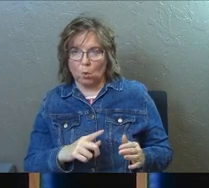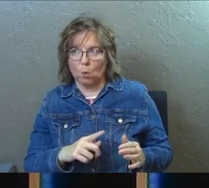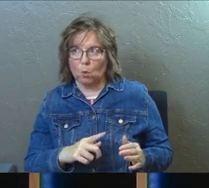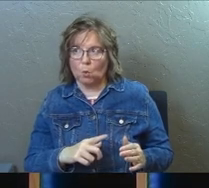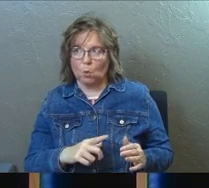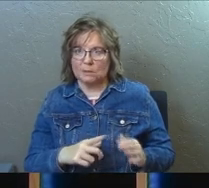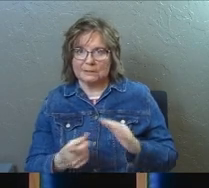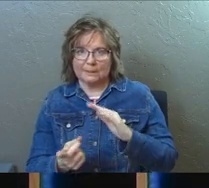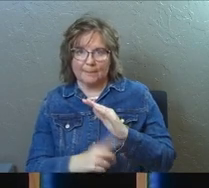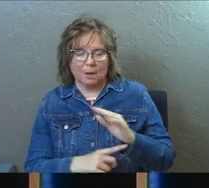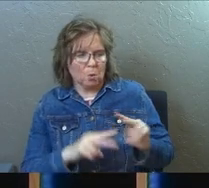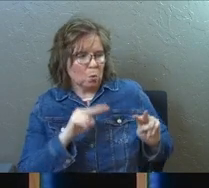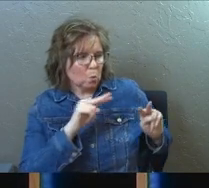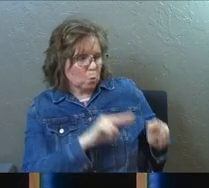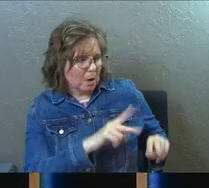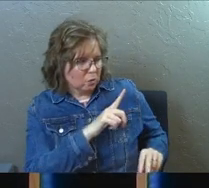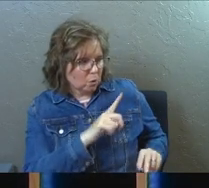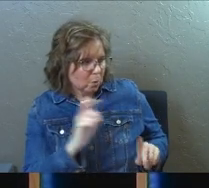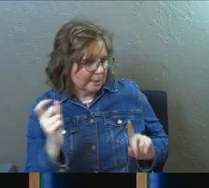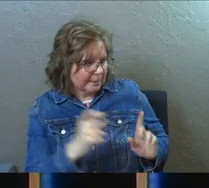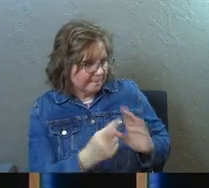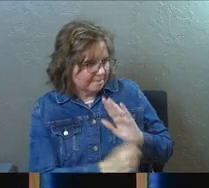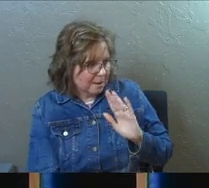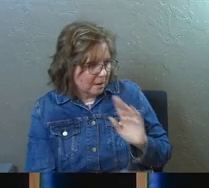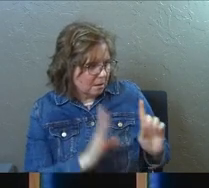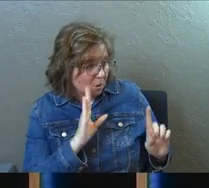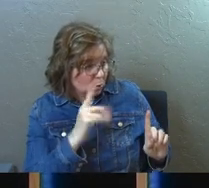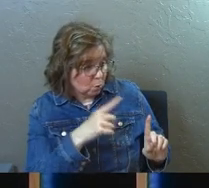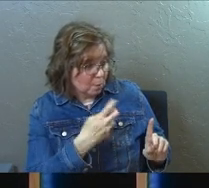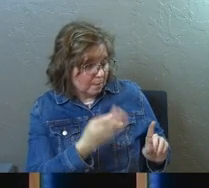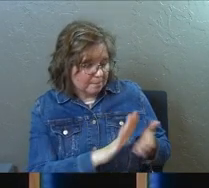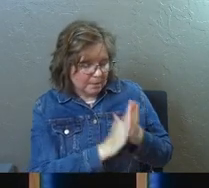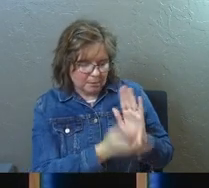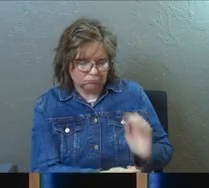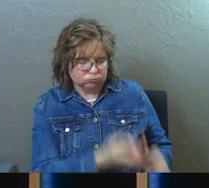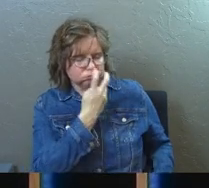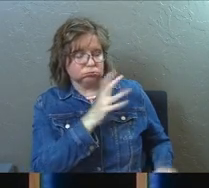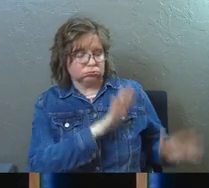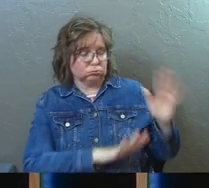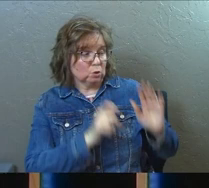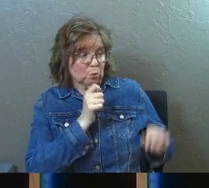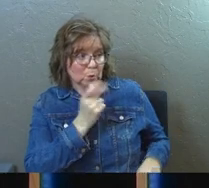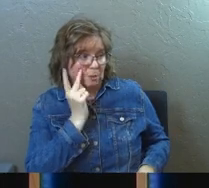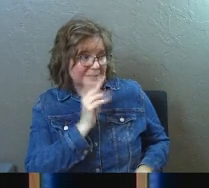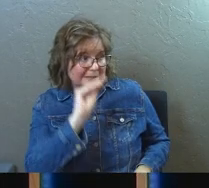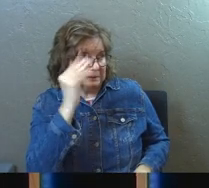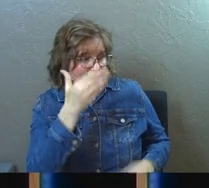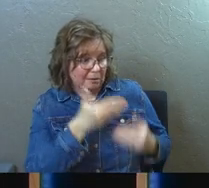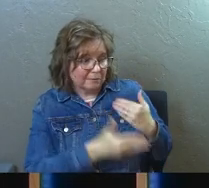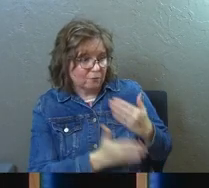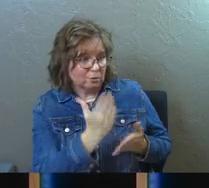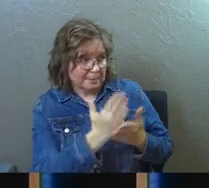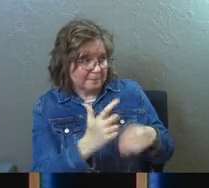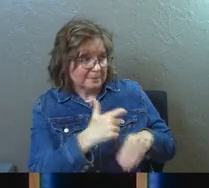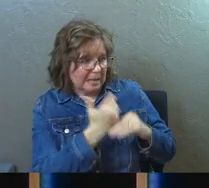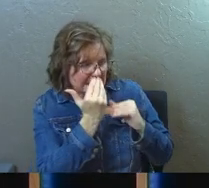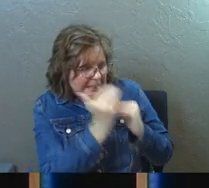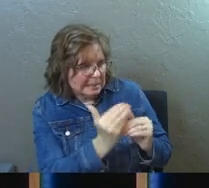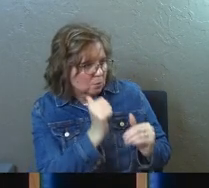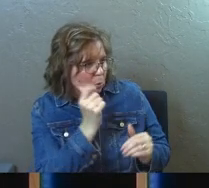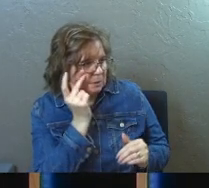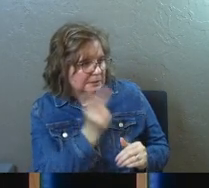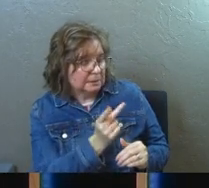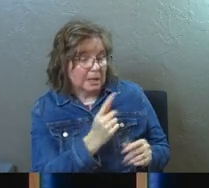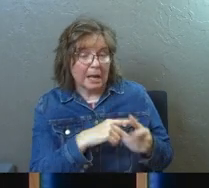his hand of punishment upon you. Still talking to Bar Jesus here. And you will be struck blind. You will not see the sunlight for some time. And then